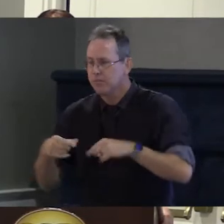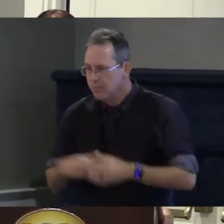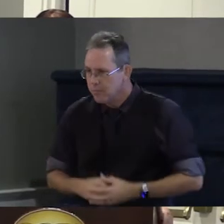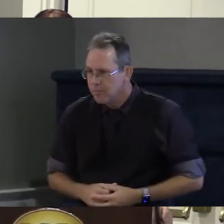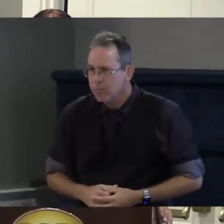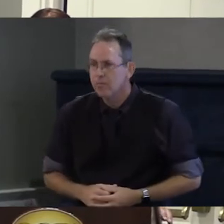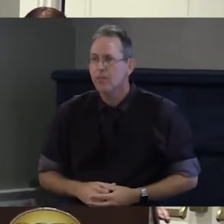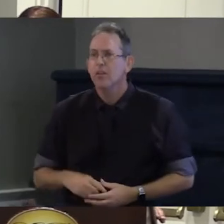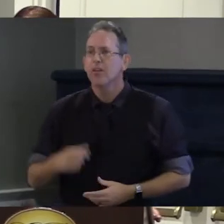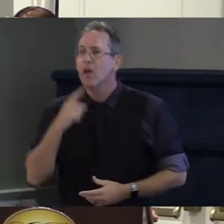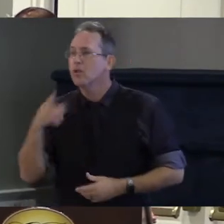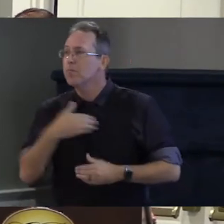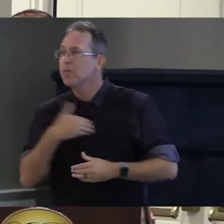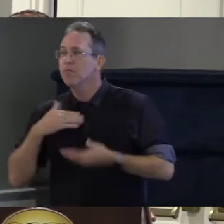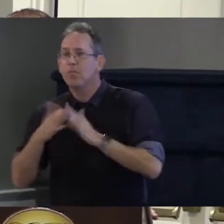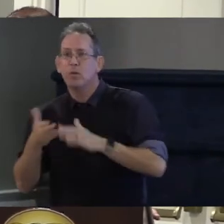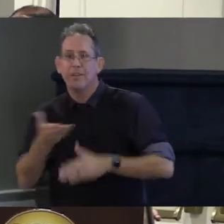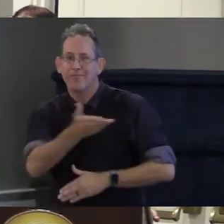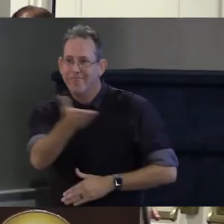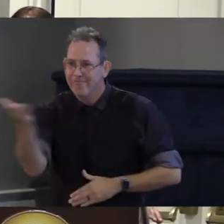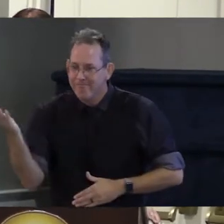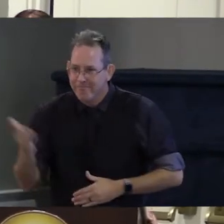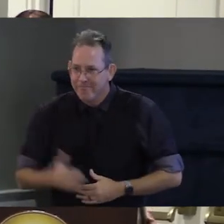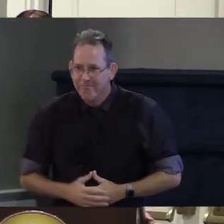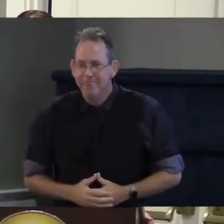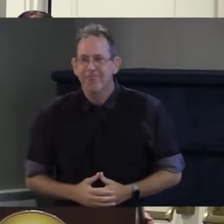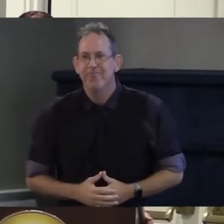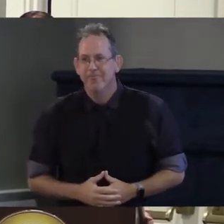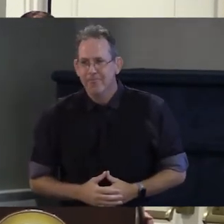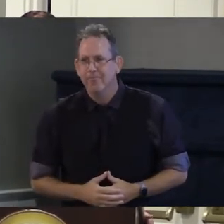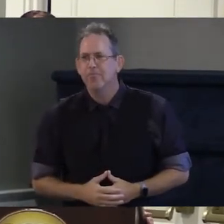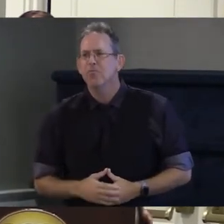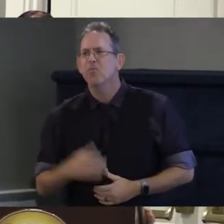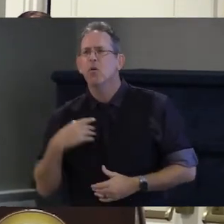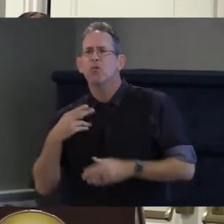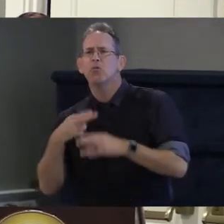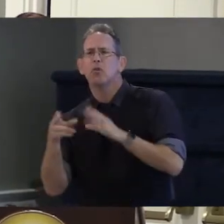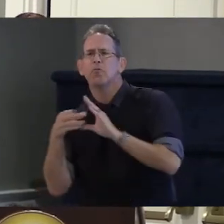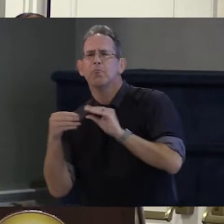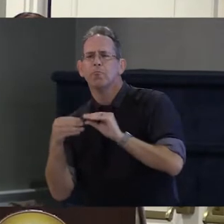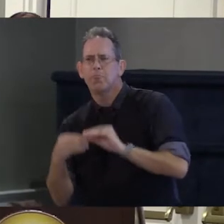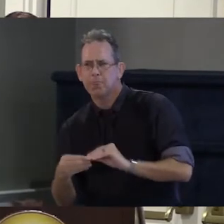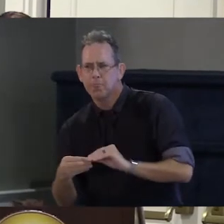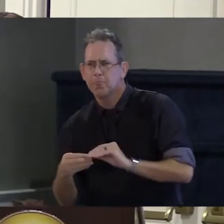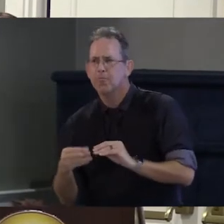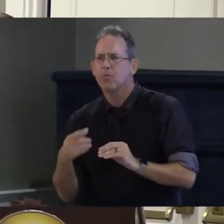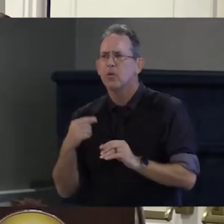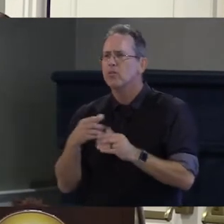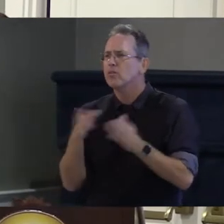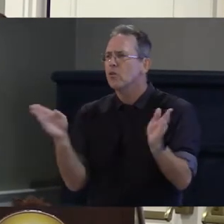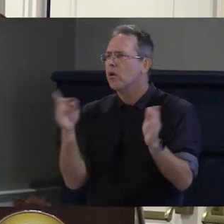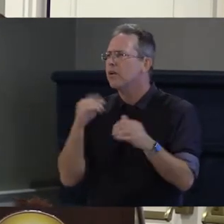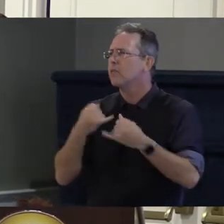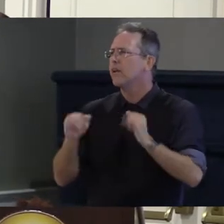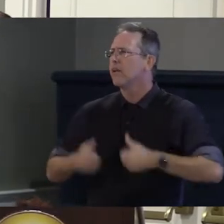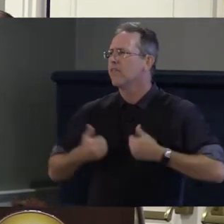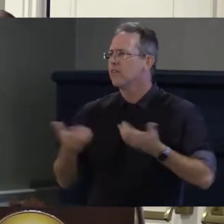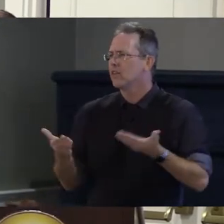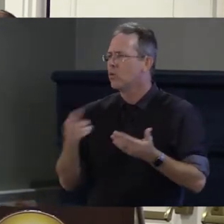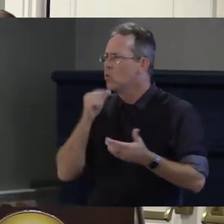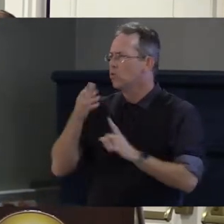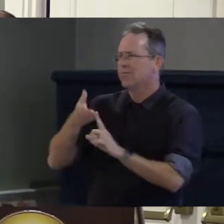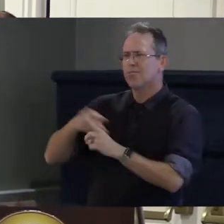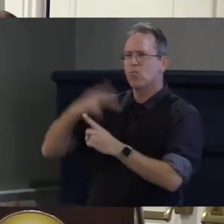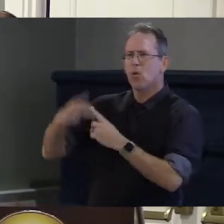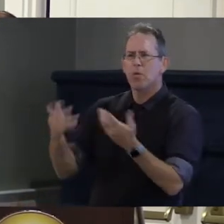in our community just briefly a few words about the statewide independent Living Council our main role through our partner